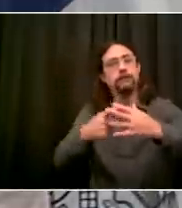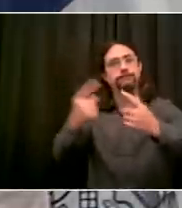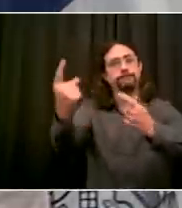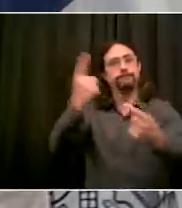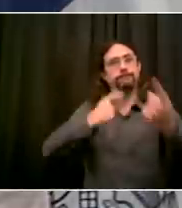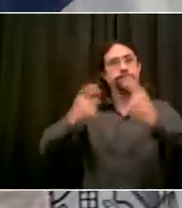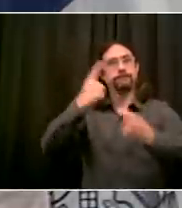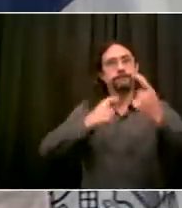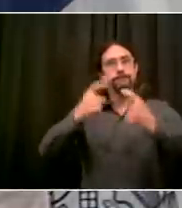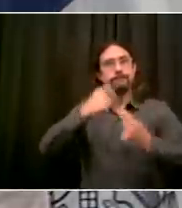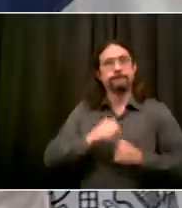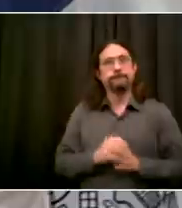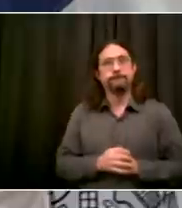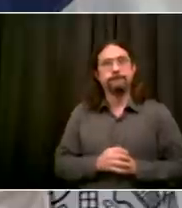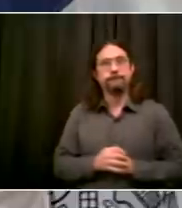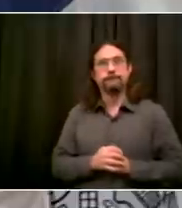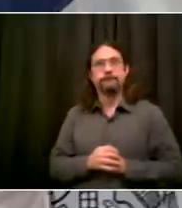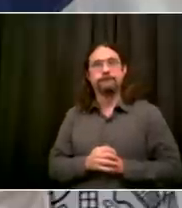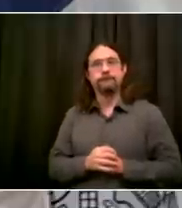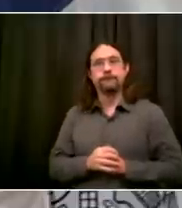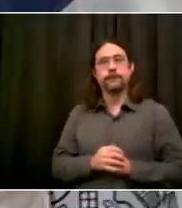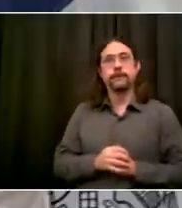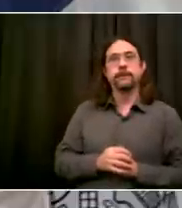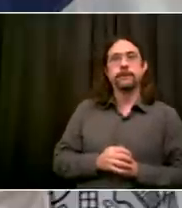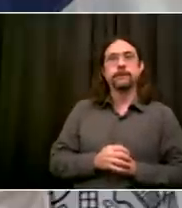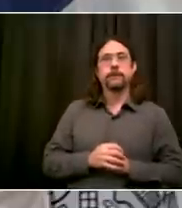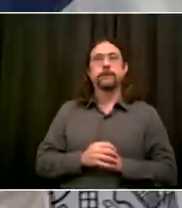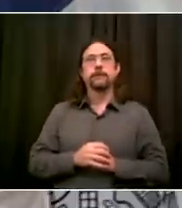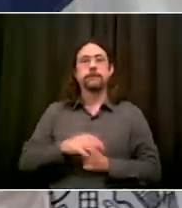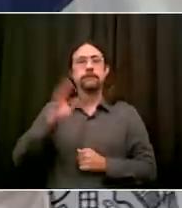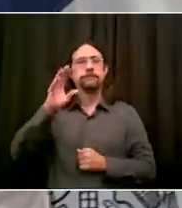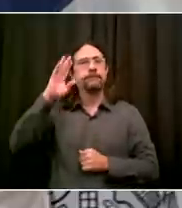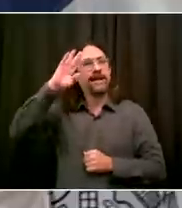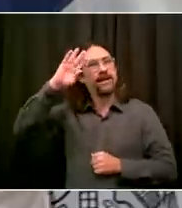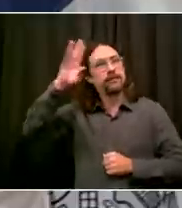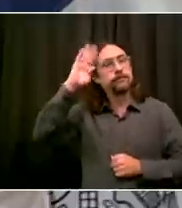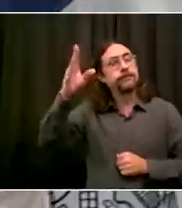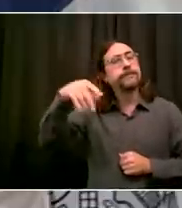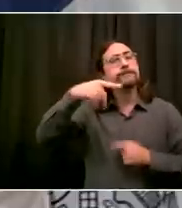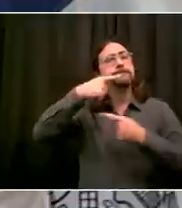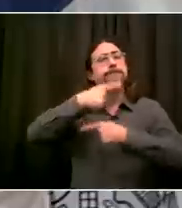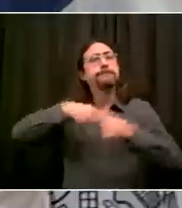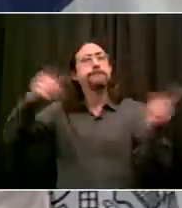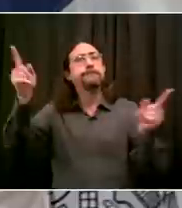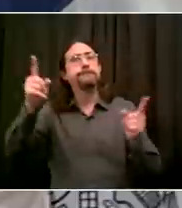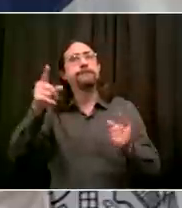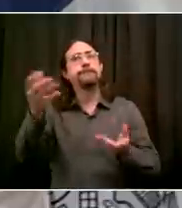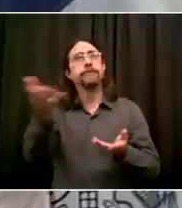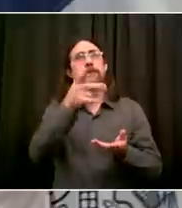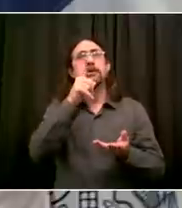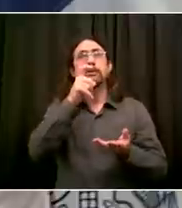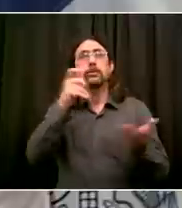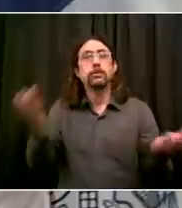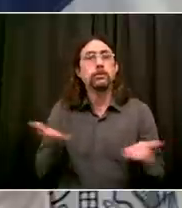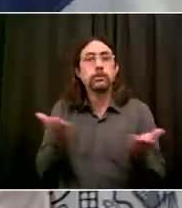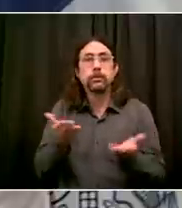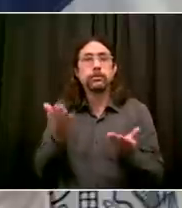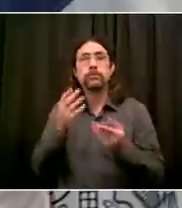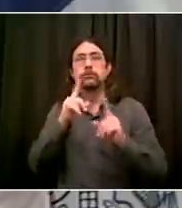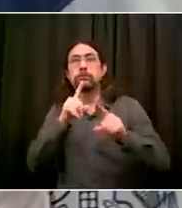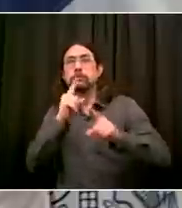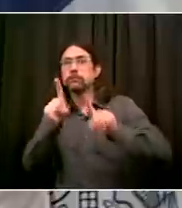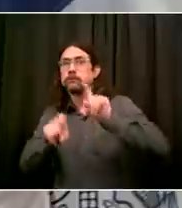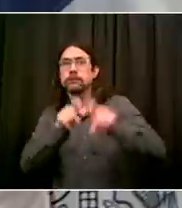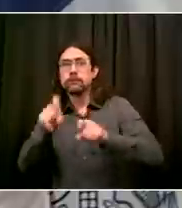&A. As a reminder today, we're joined by Dr. Schachke, Dr. Katz, Chancellor Carranza, Commissioner Doris of the Department